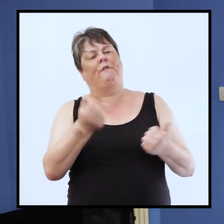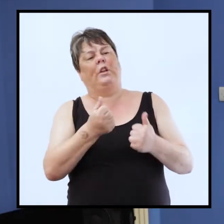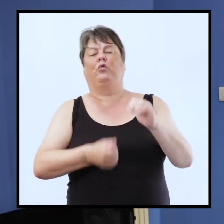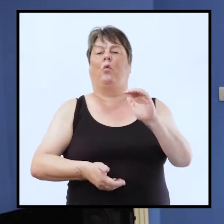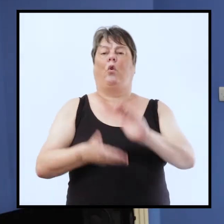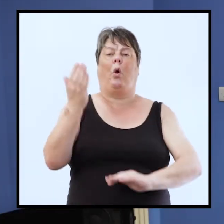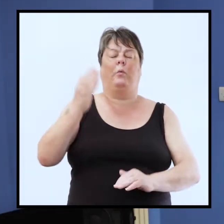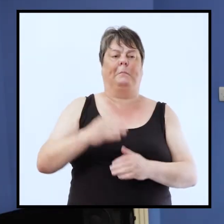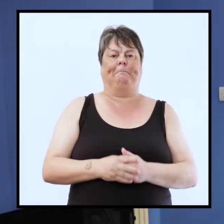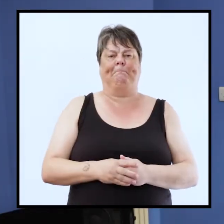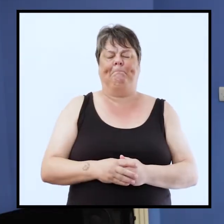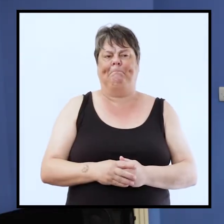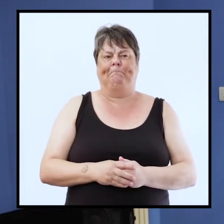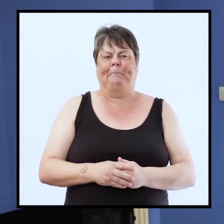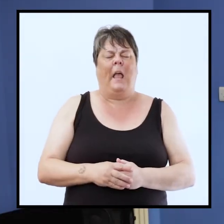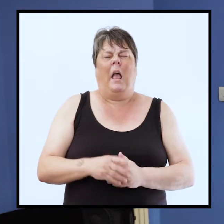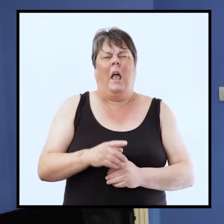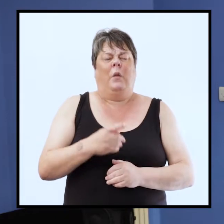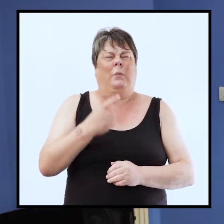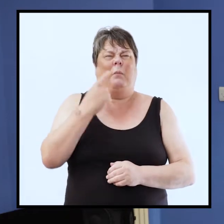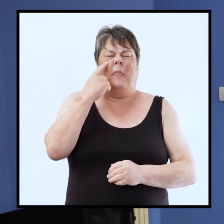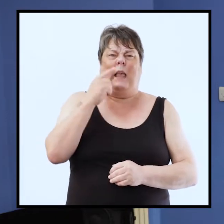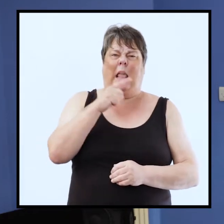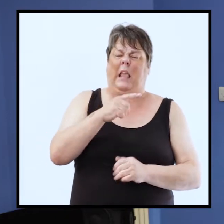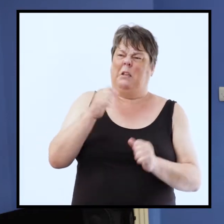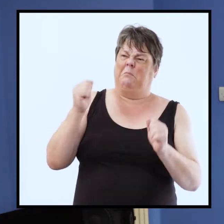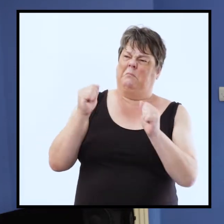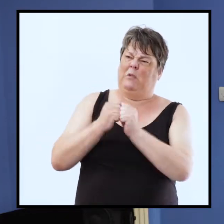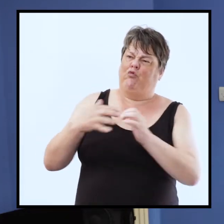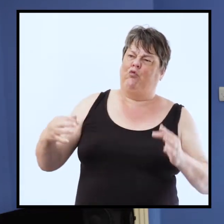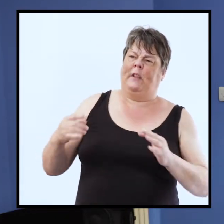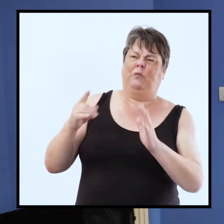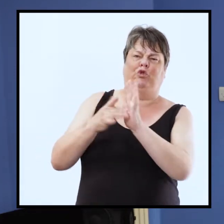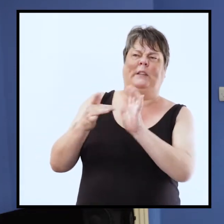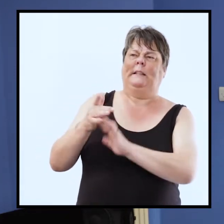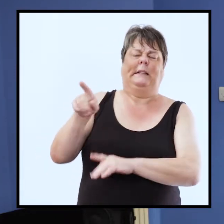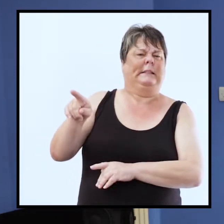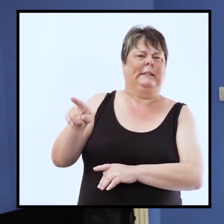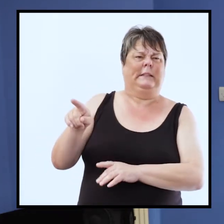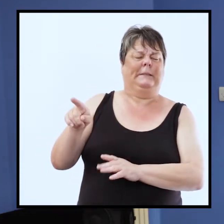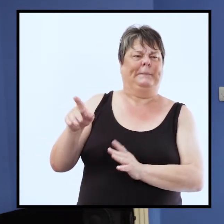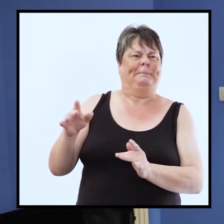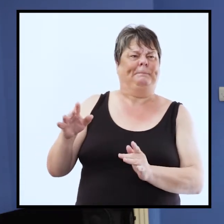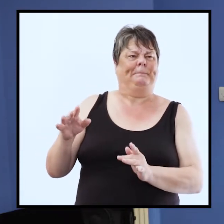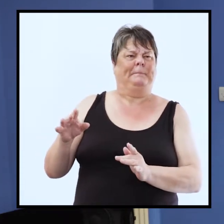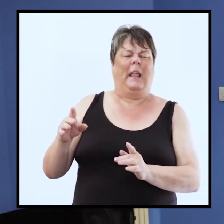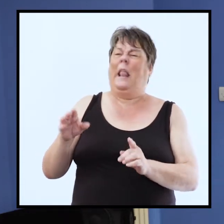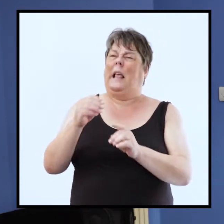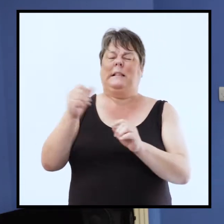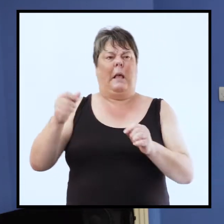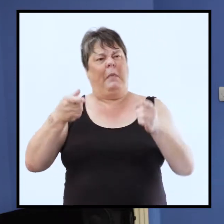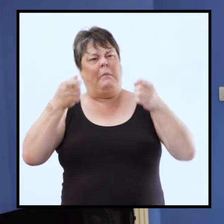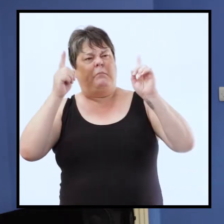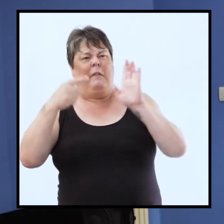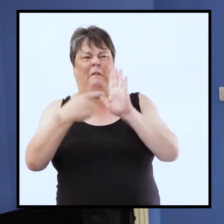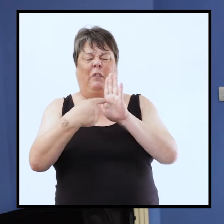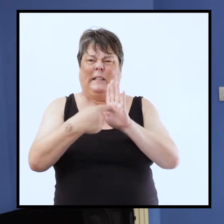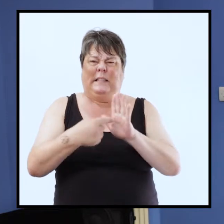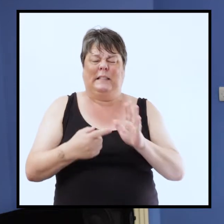and i'm guessing that he was not against jesus you know like obviously some of the leaders